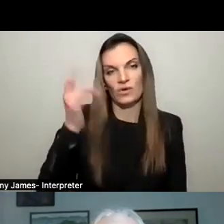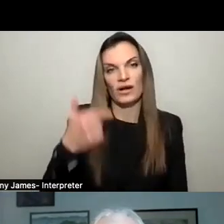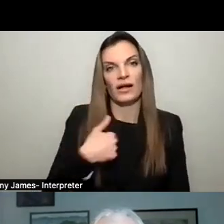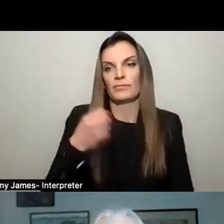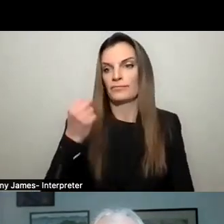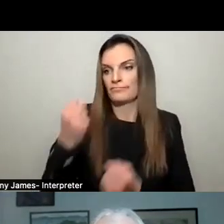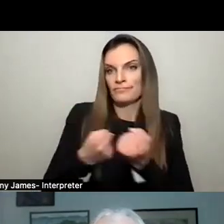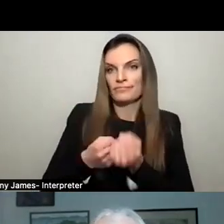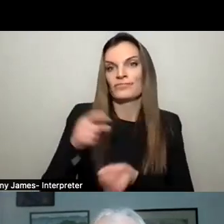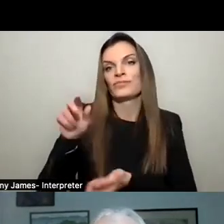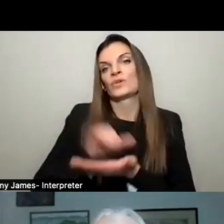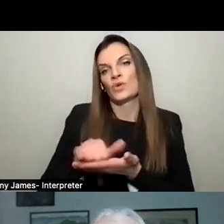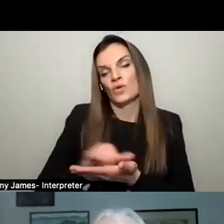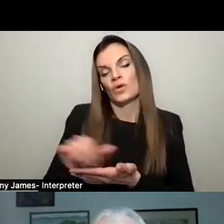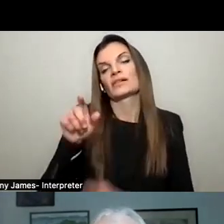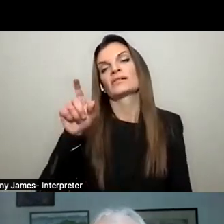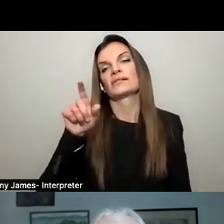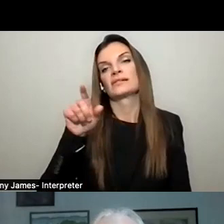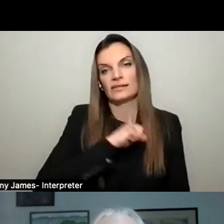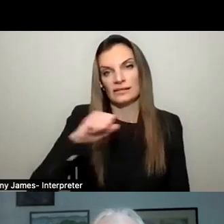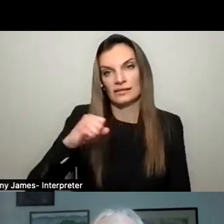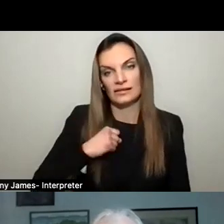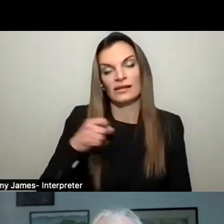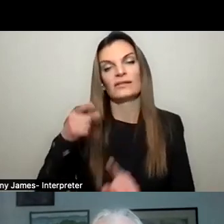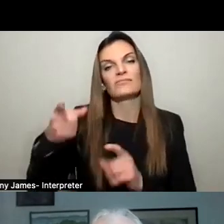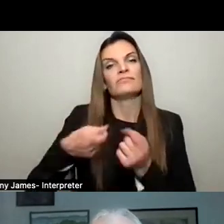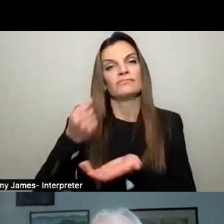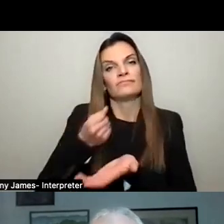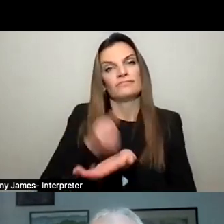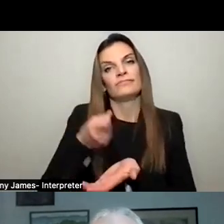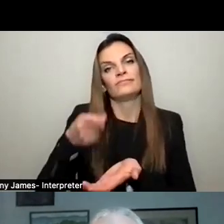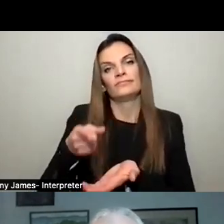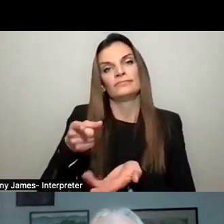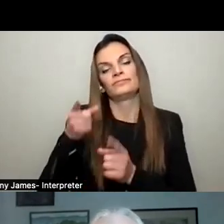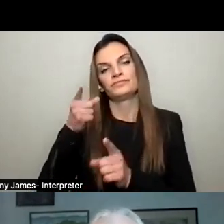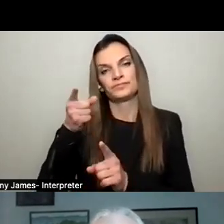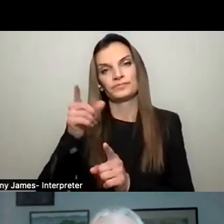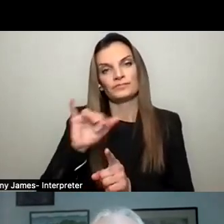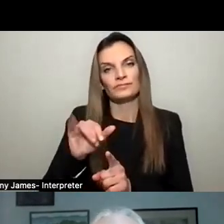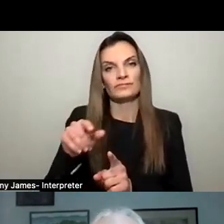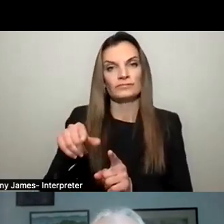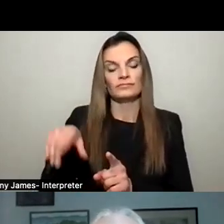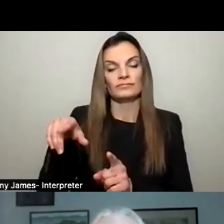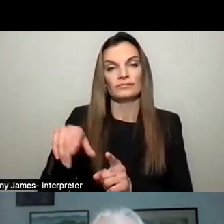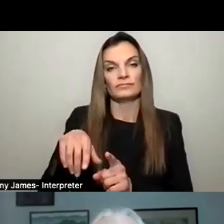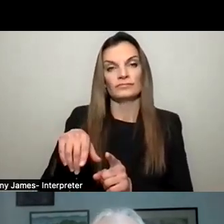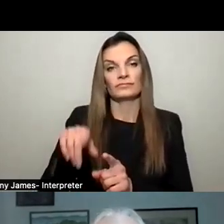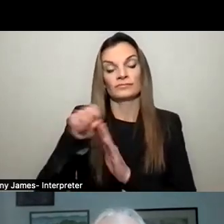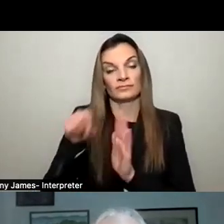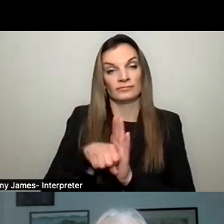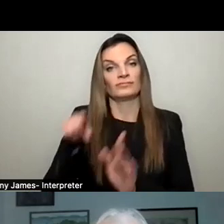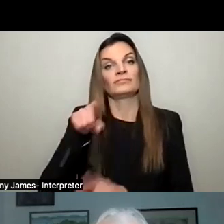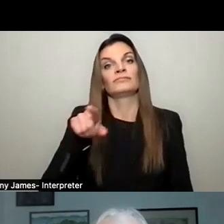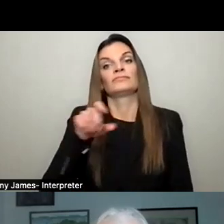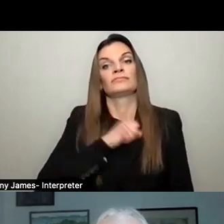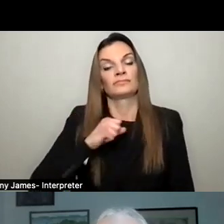by New York State Senate majority leader, Andrea Stewart-Cousins by County Executive George Latimer, State Senator Pete Harcum